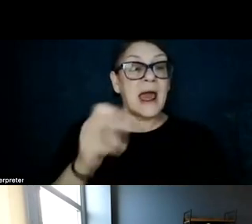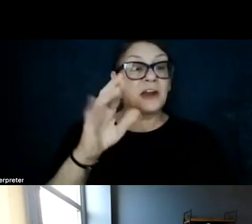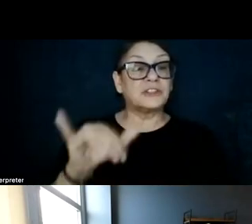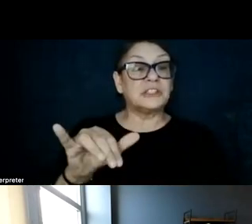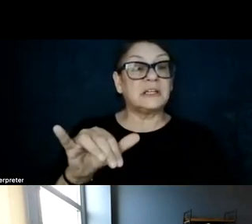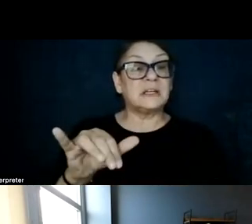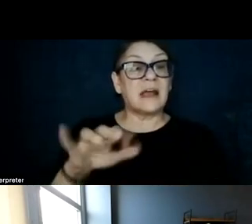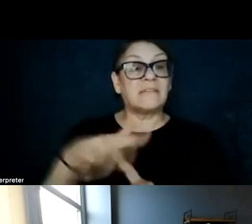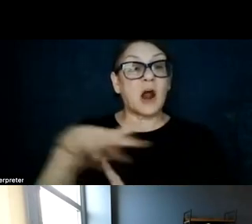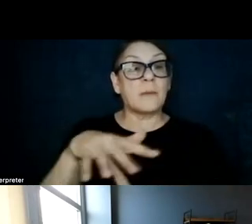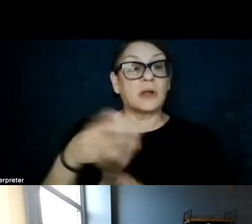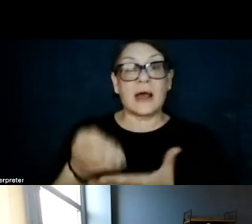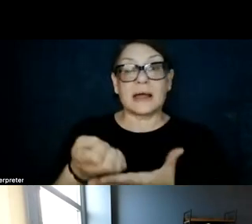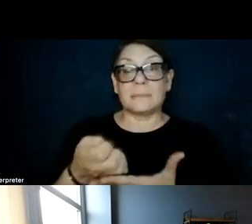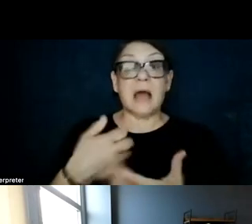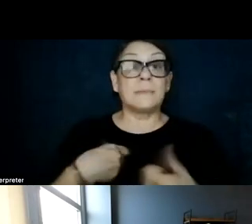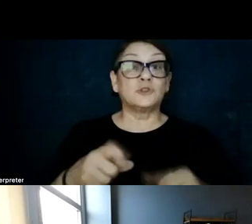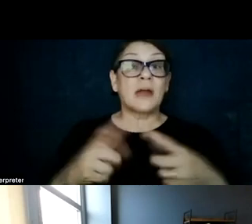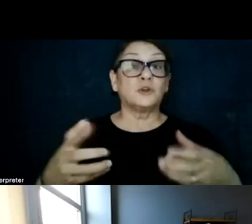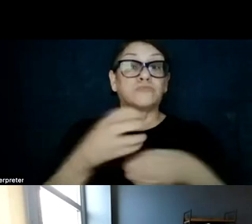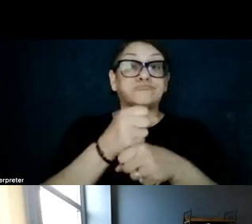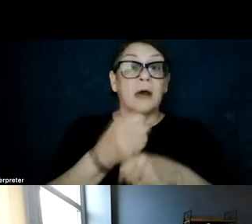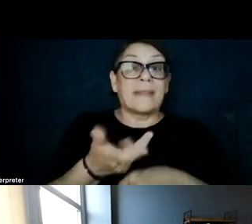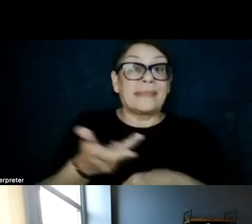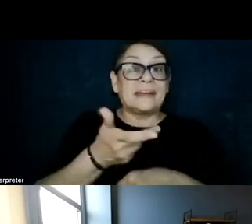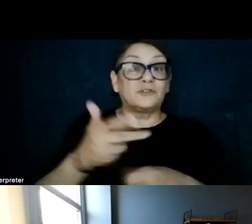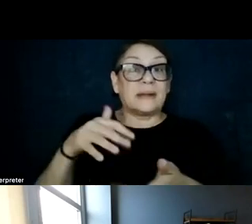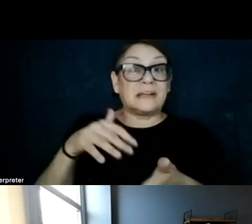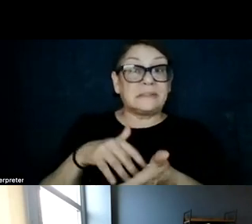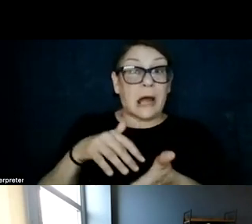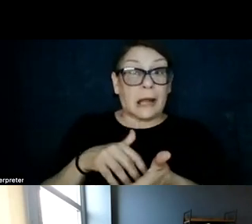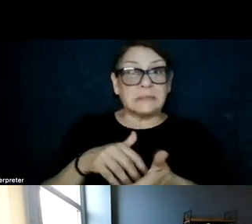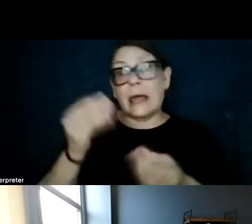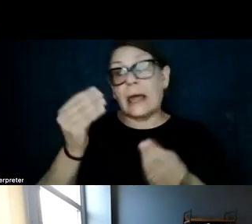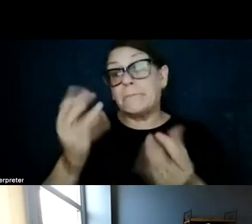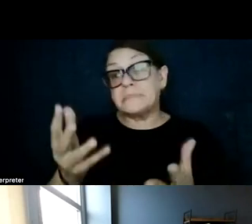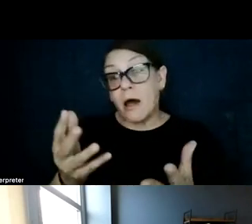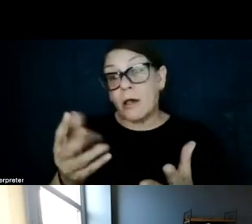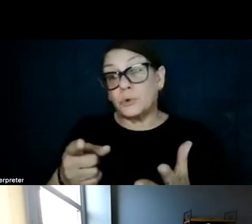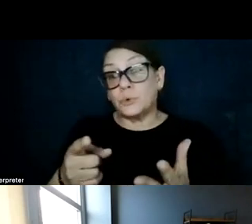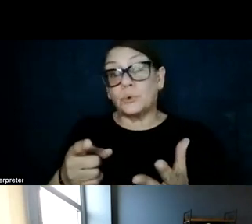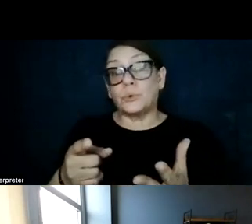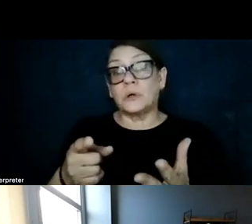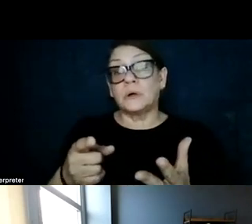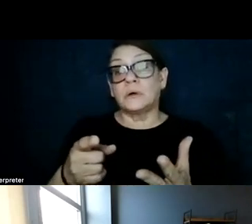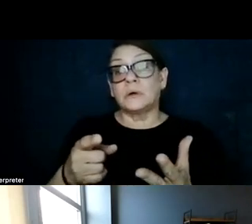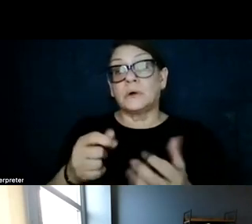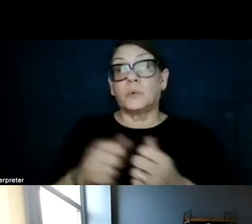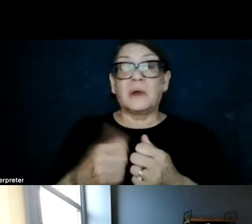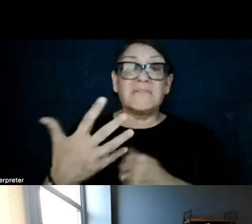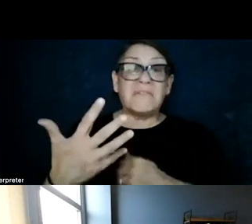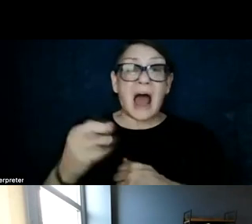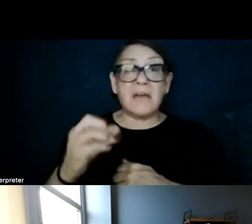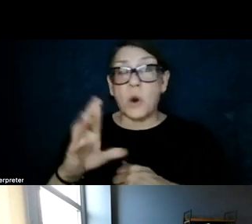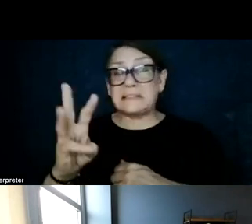these three studies and tell basically tell you across five to six years